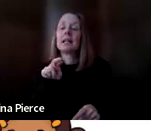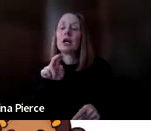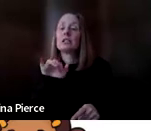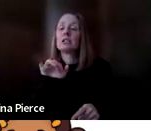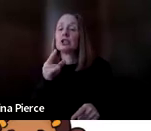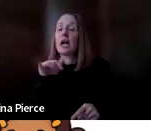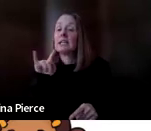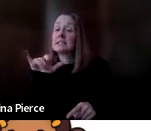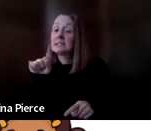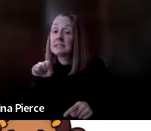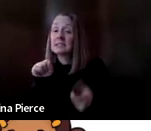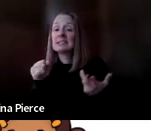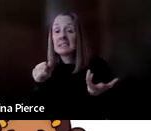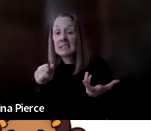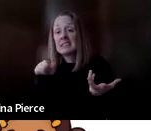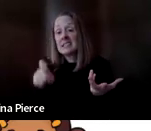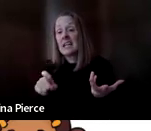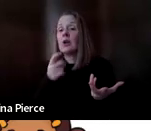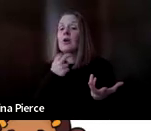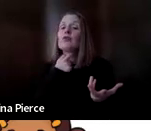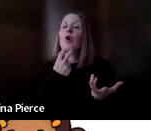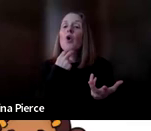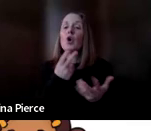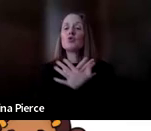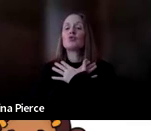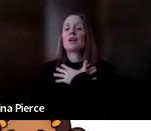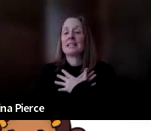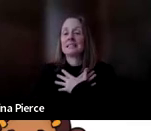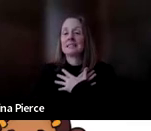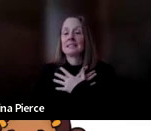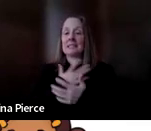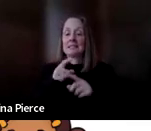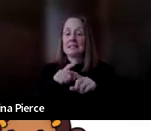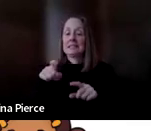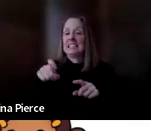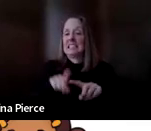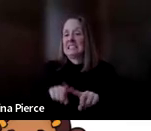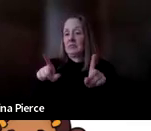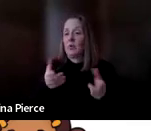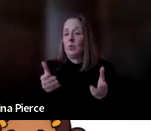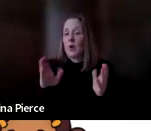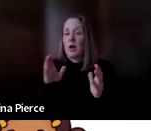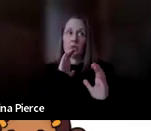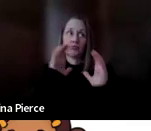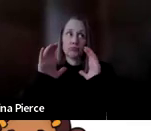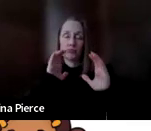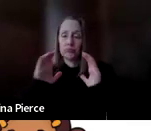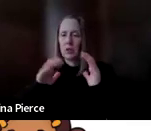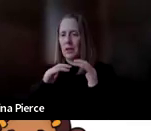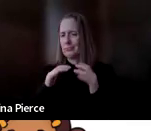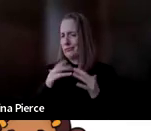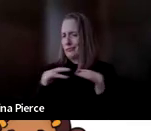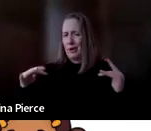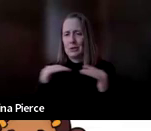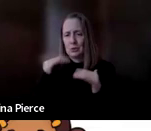be on vocal rest and needs a different way to communicate. There's all kinds of different reasons why